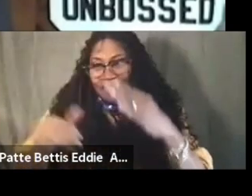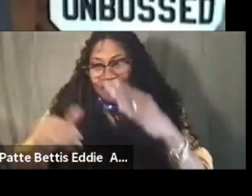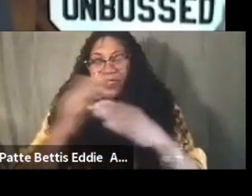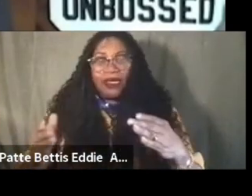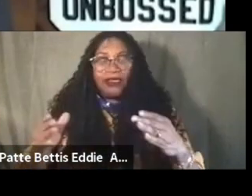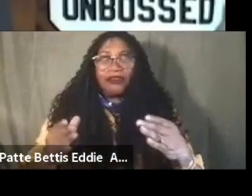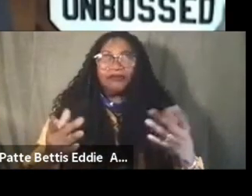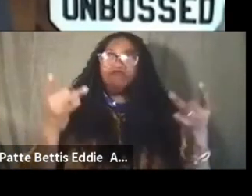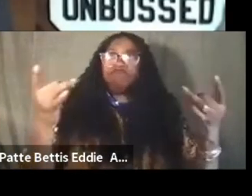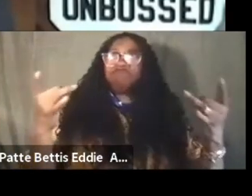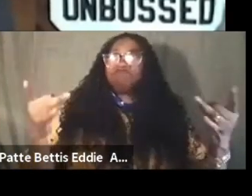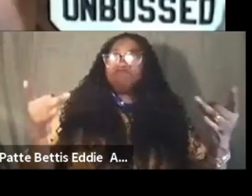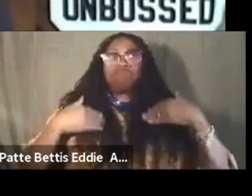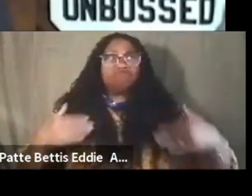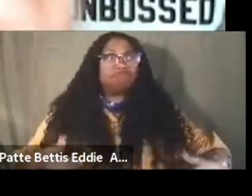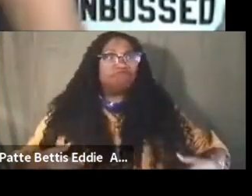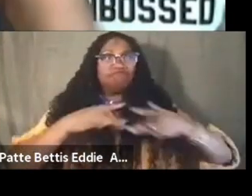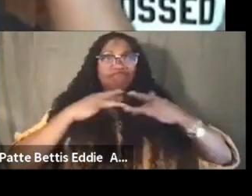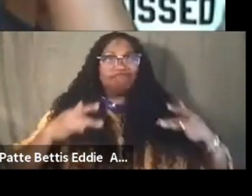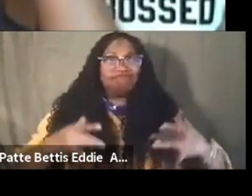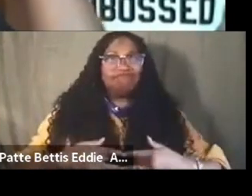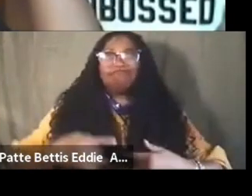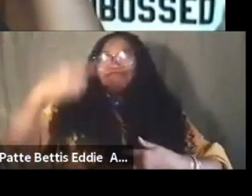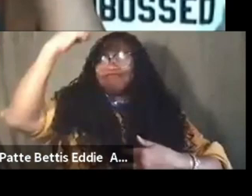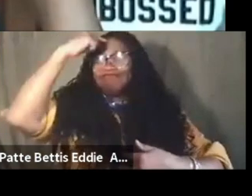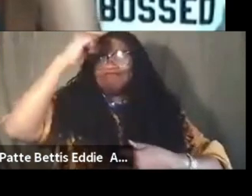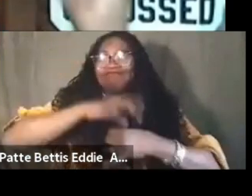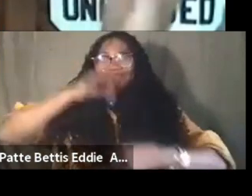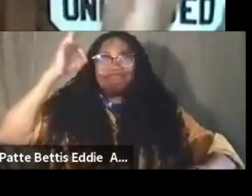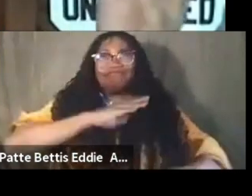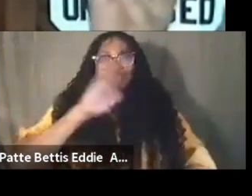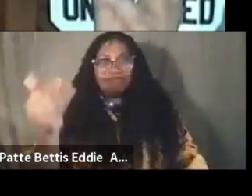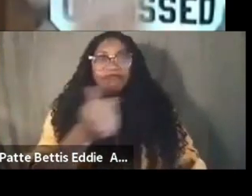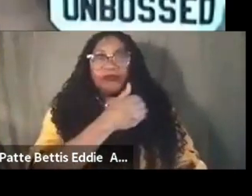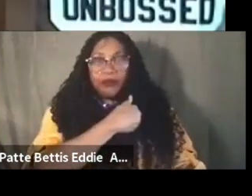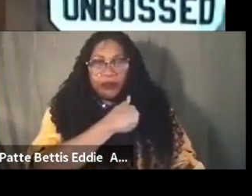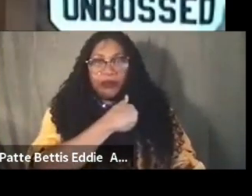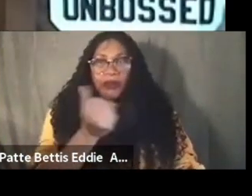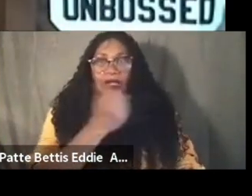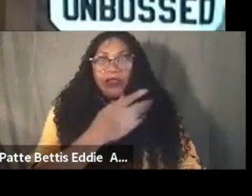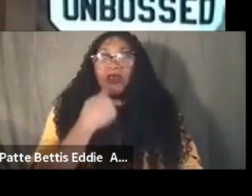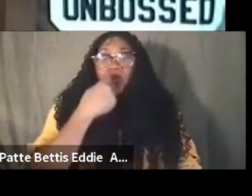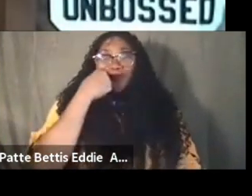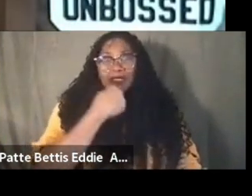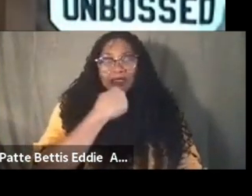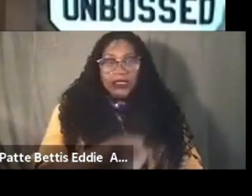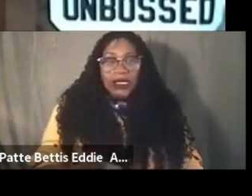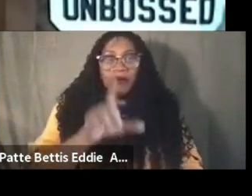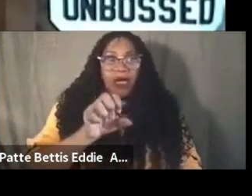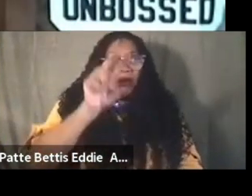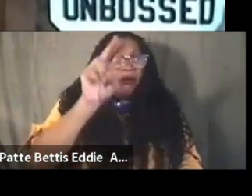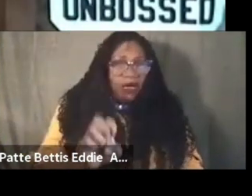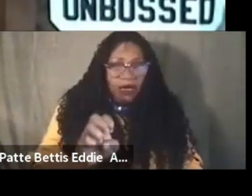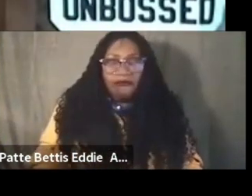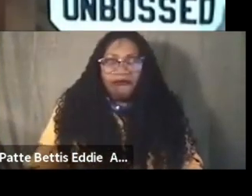our hearts and minds bodies and souls together with everything um you know what you were just saying about love me it's something that